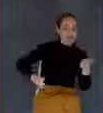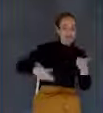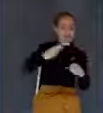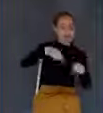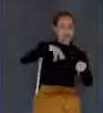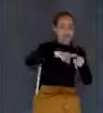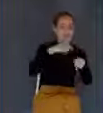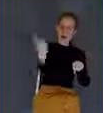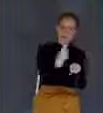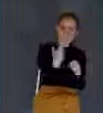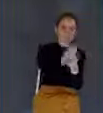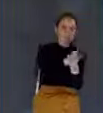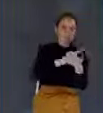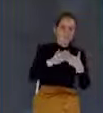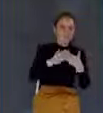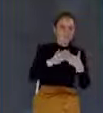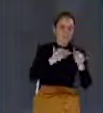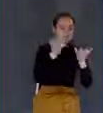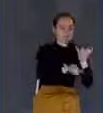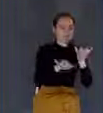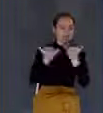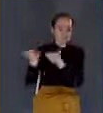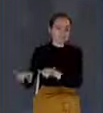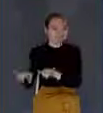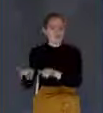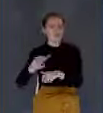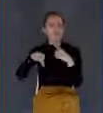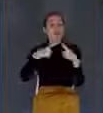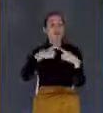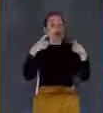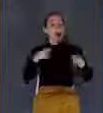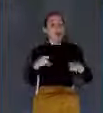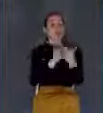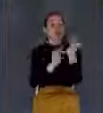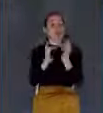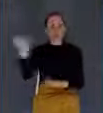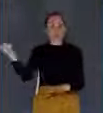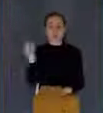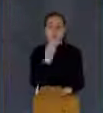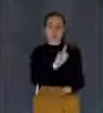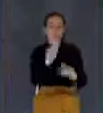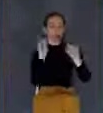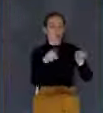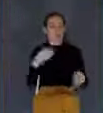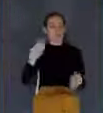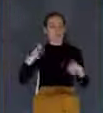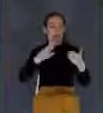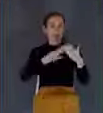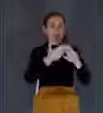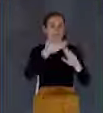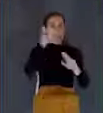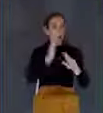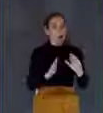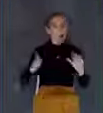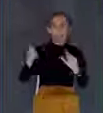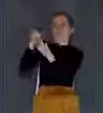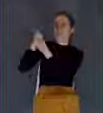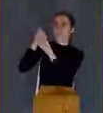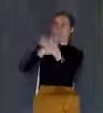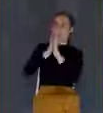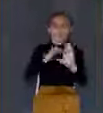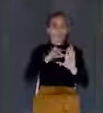For instance, when Jesus came down to Bethlehem, when God became flesh, at the incarnation,